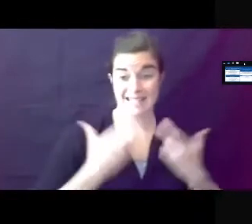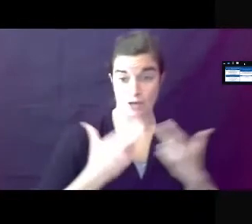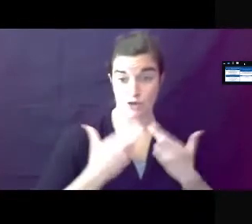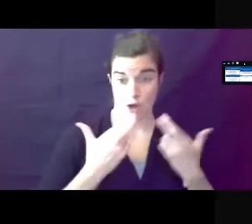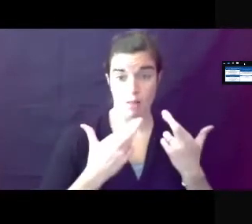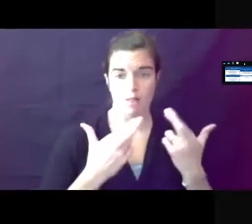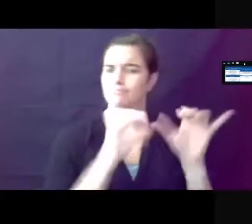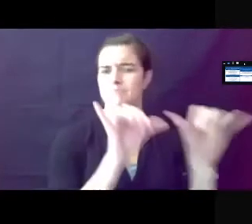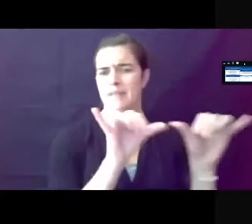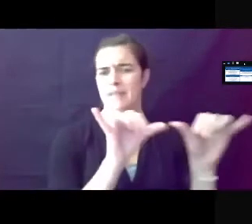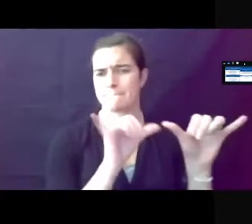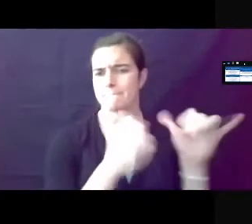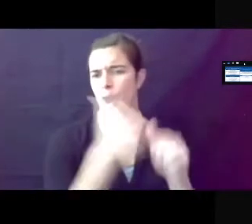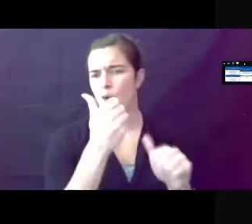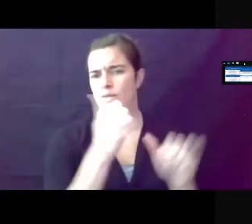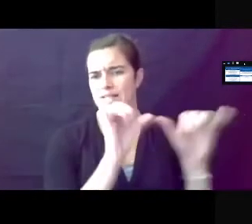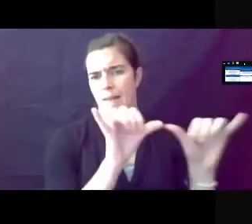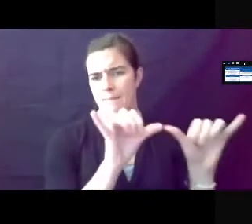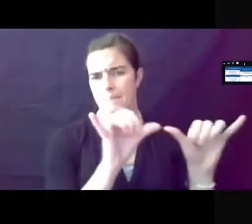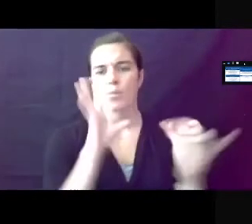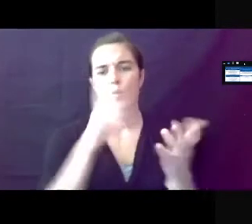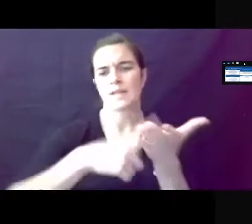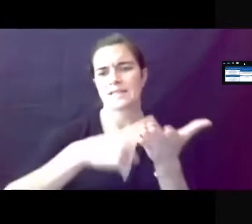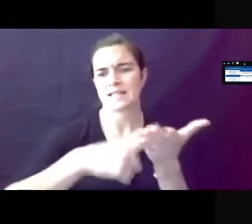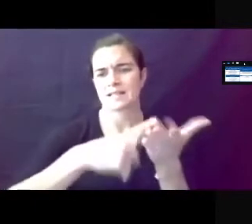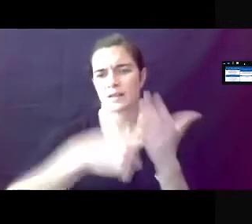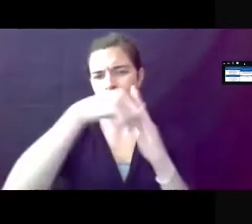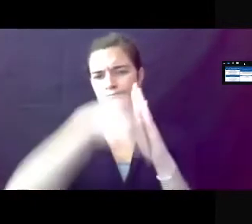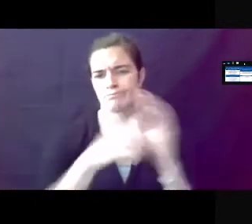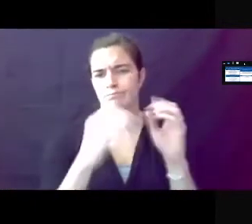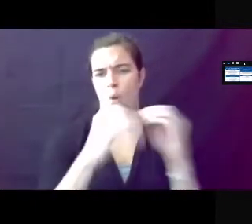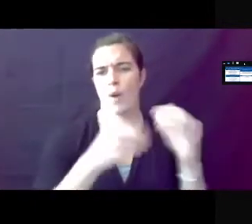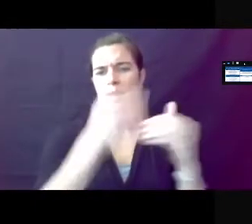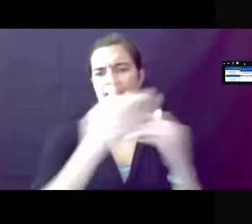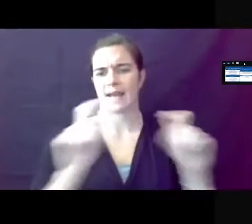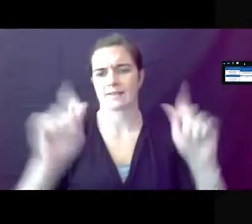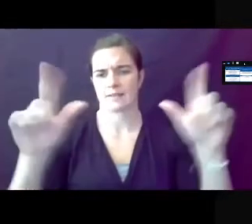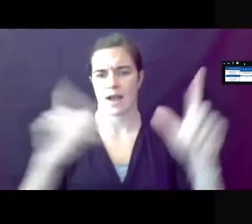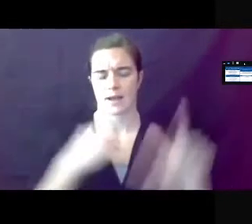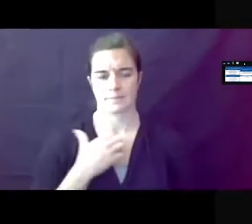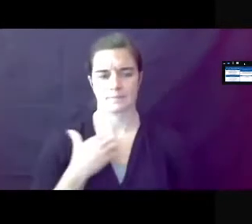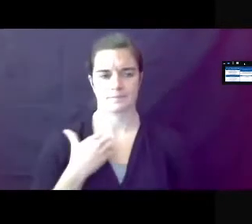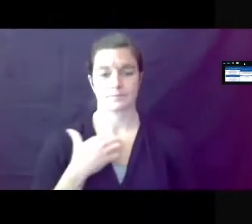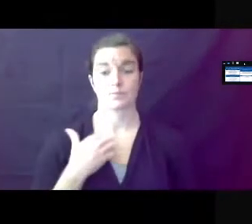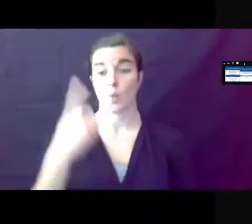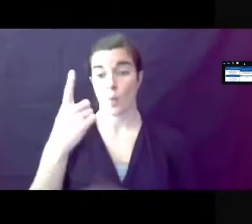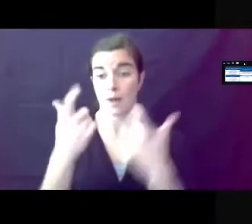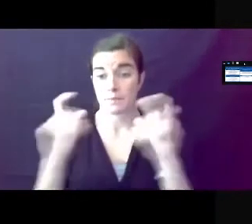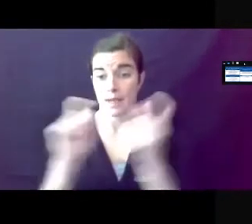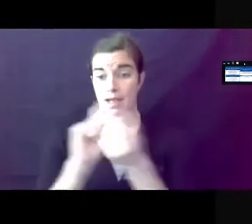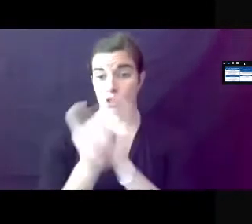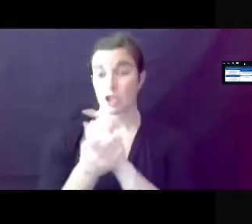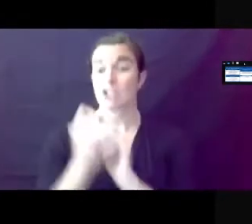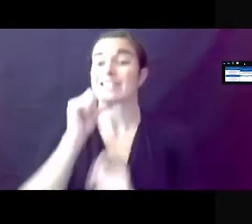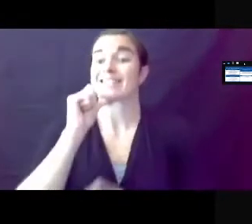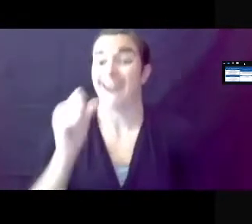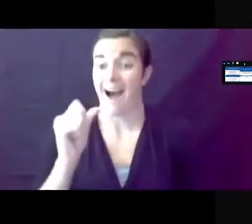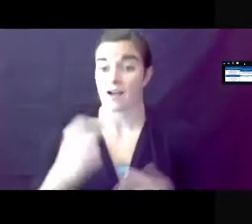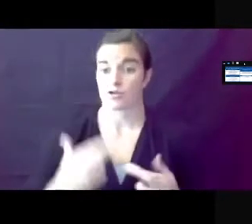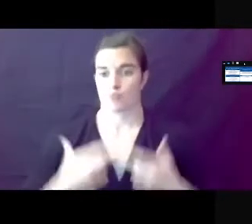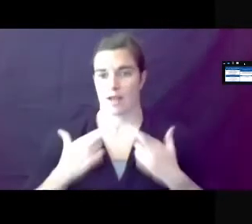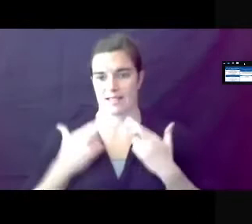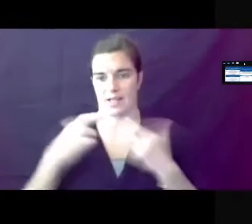stayed the same, and we'll discuss that a little bit more on the next slide. A notable change in the non-residential districts